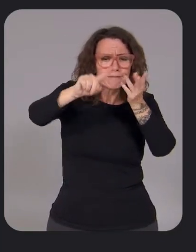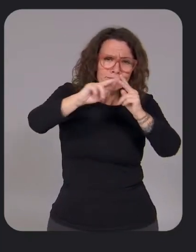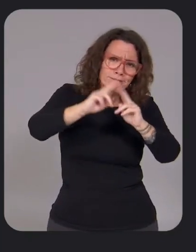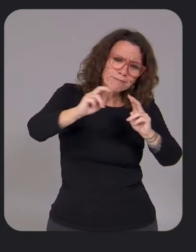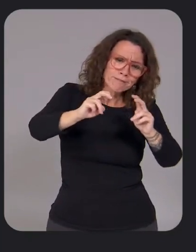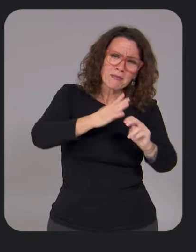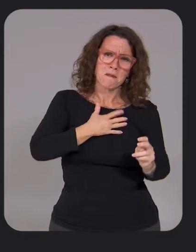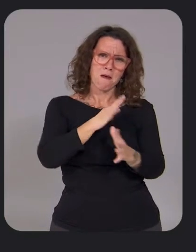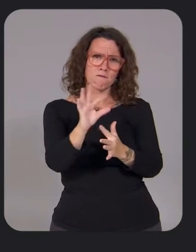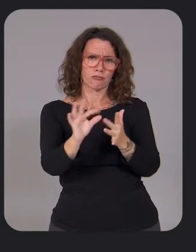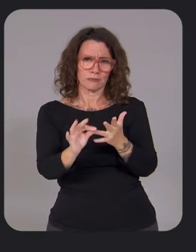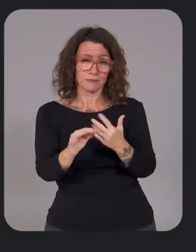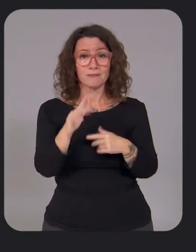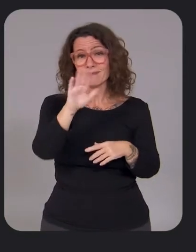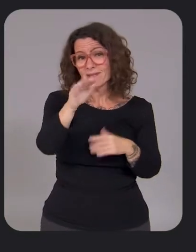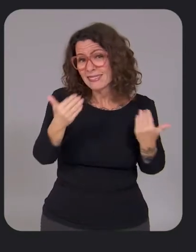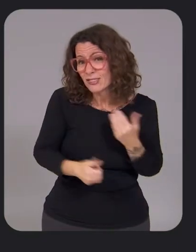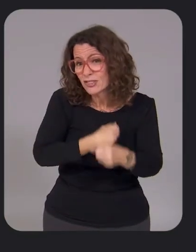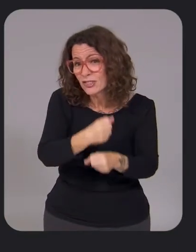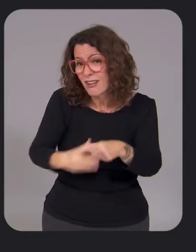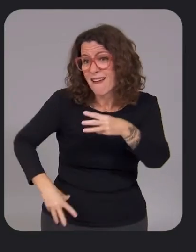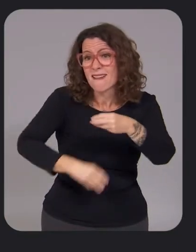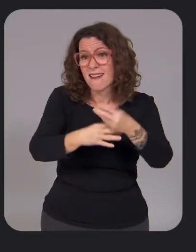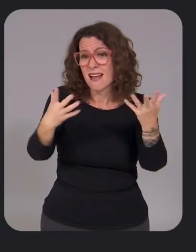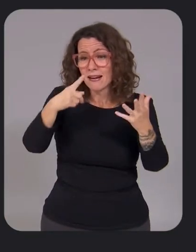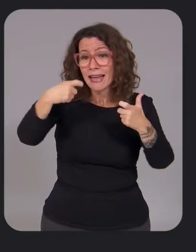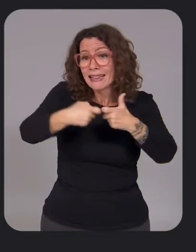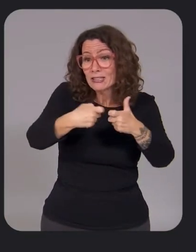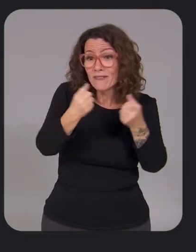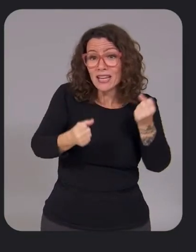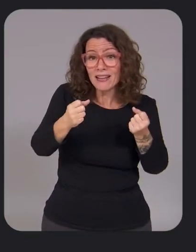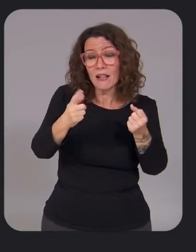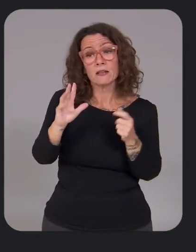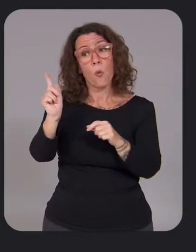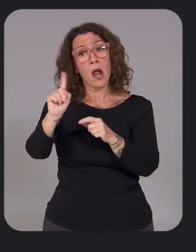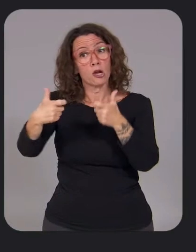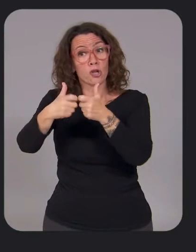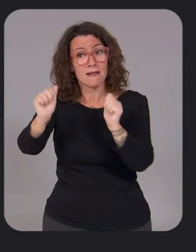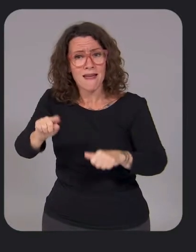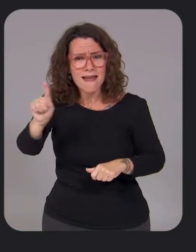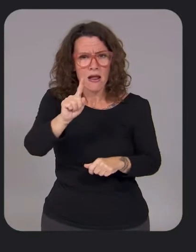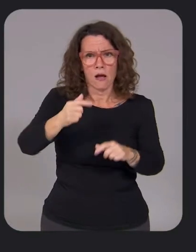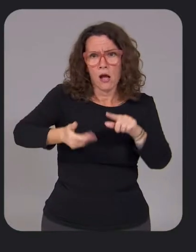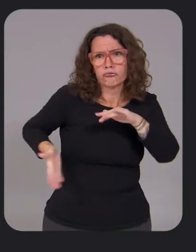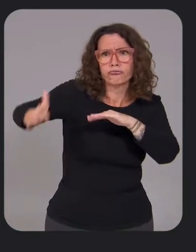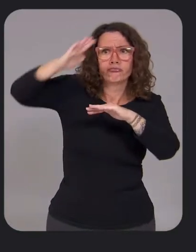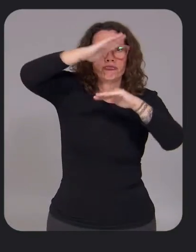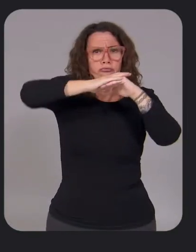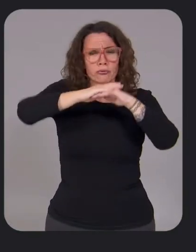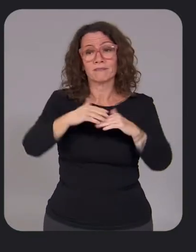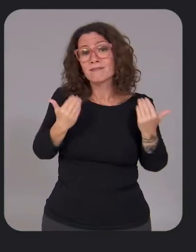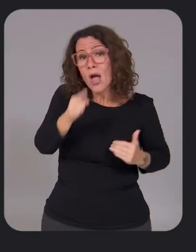this year search interest in electric vehicles and charging stations has never been higher. Now when you search for car models and